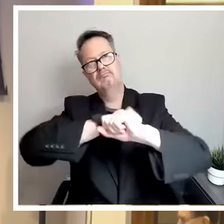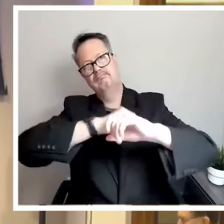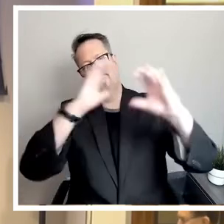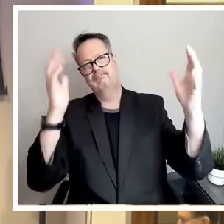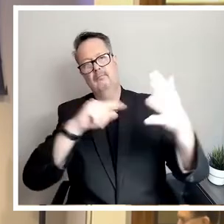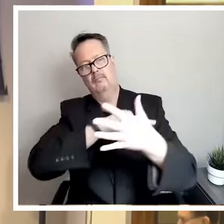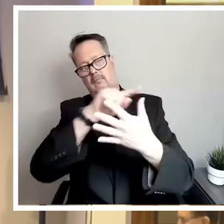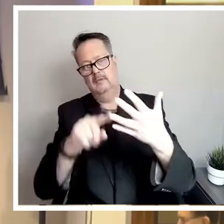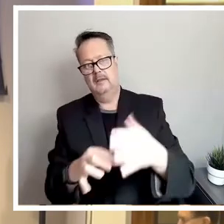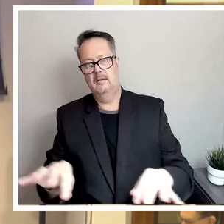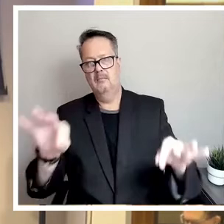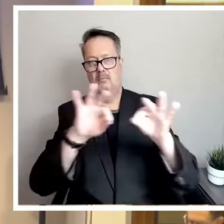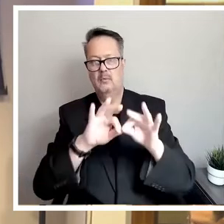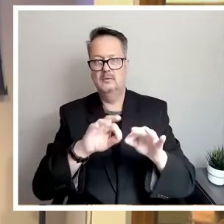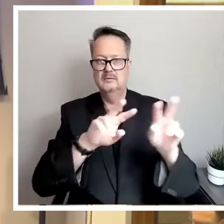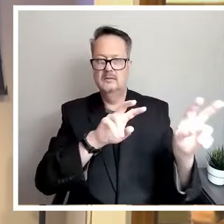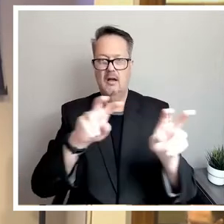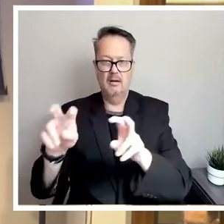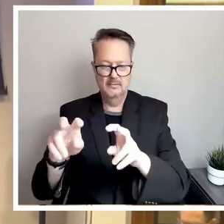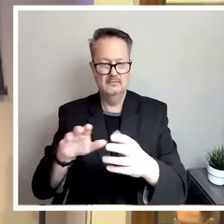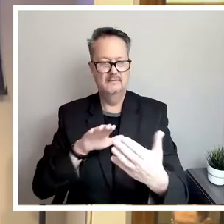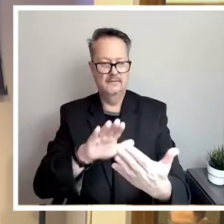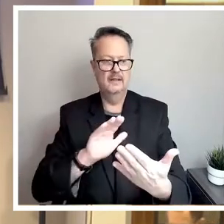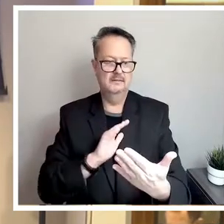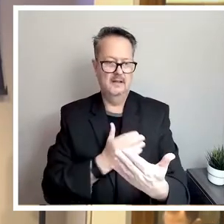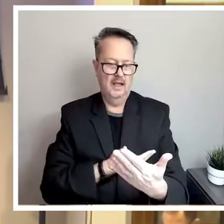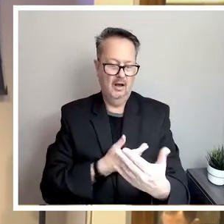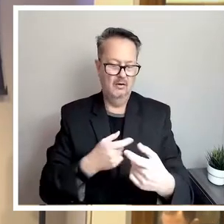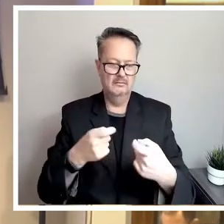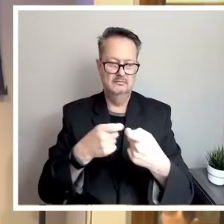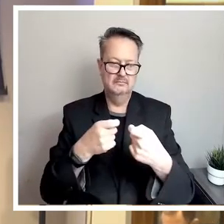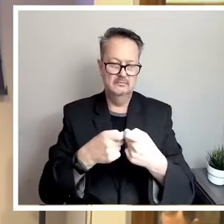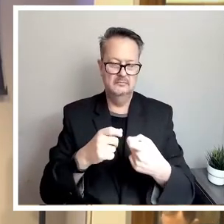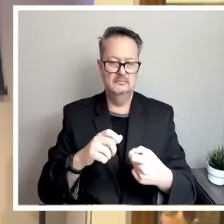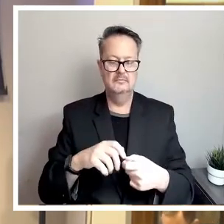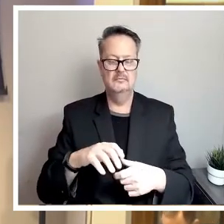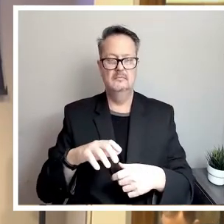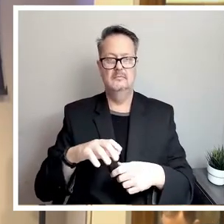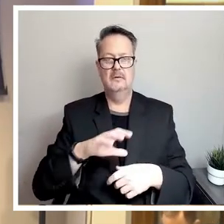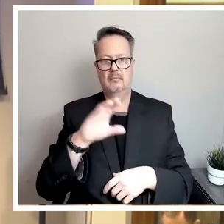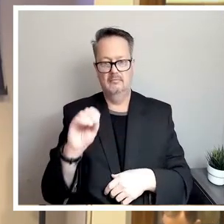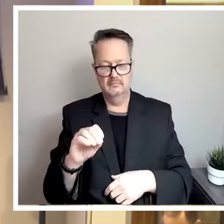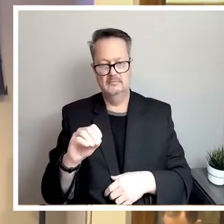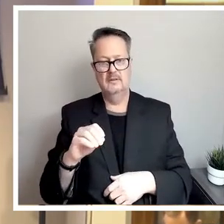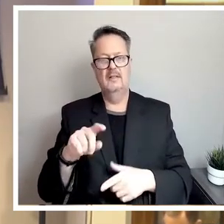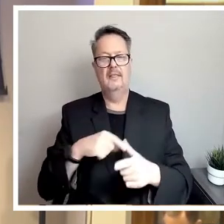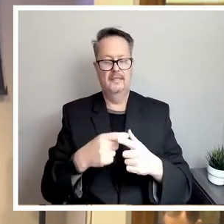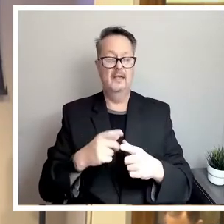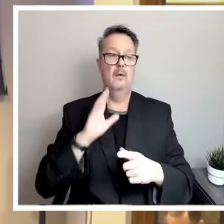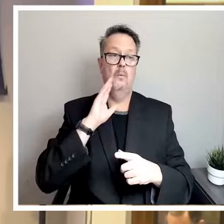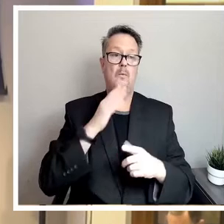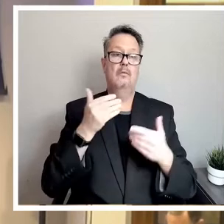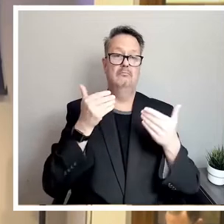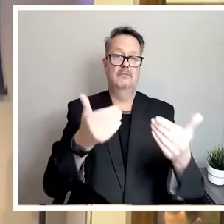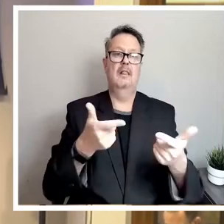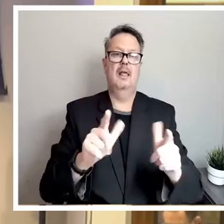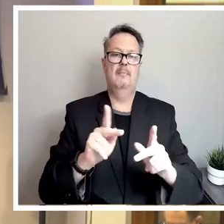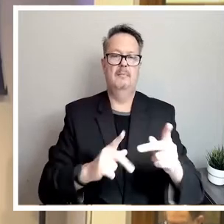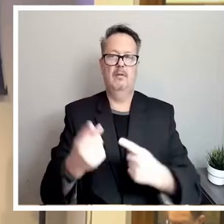and utility industry. We will then move to the public input portion of our meeting. Please proceed, Rudy.